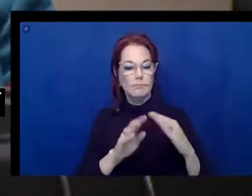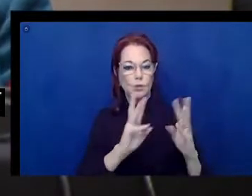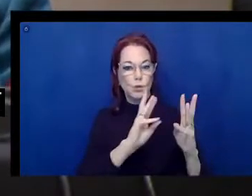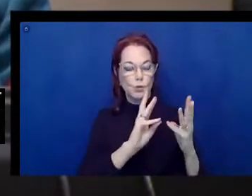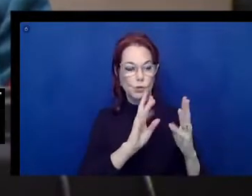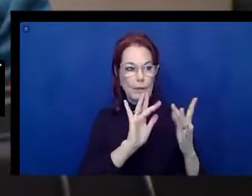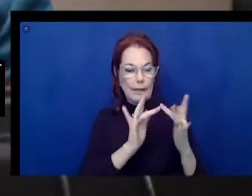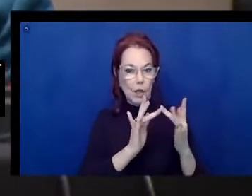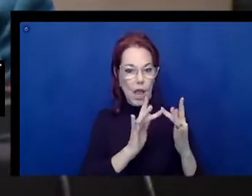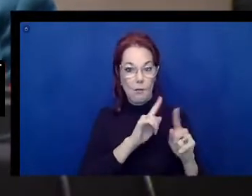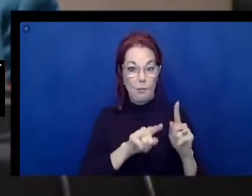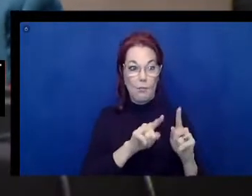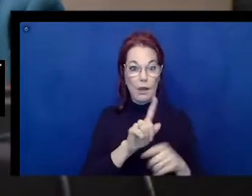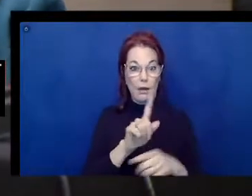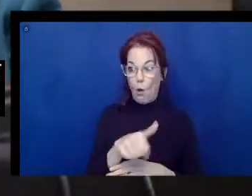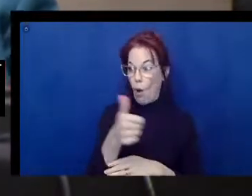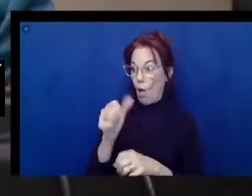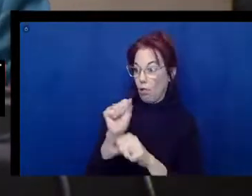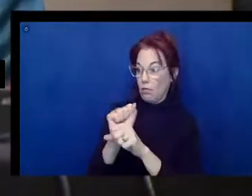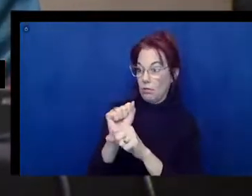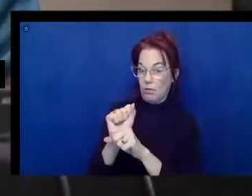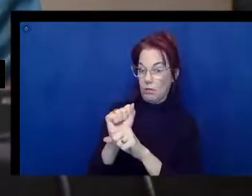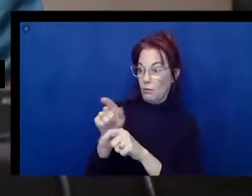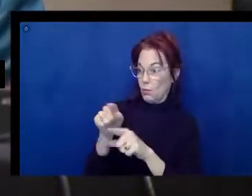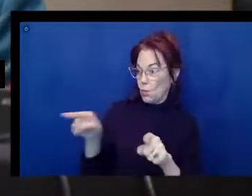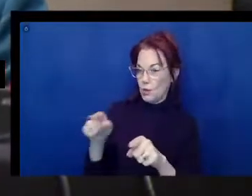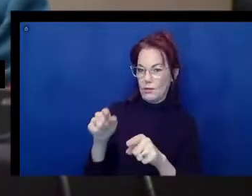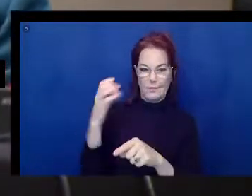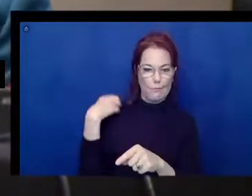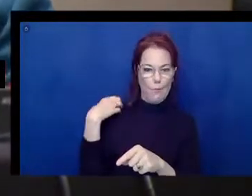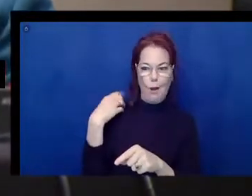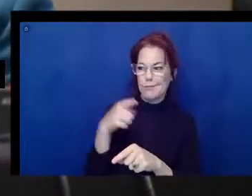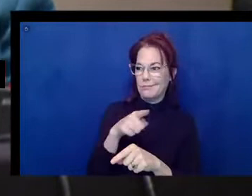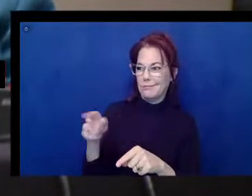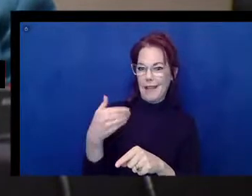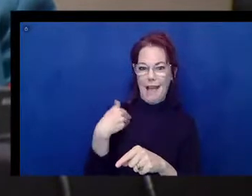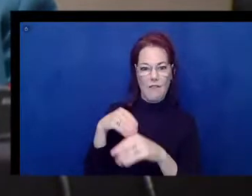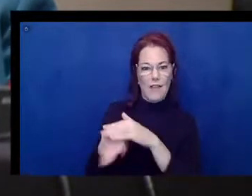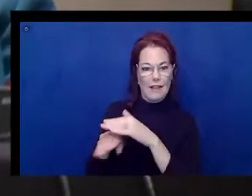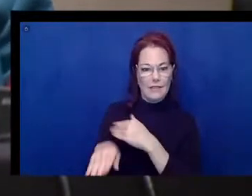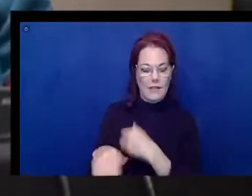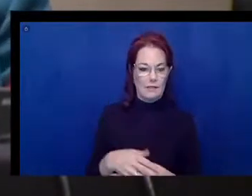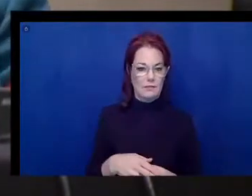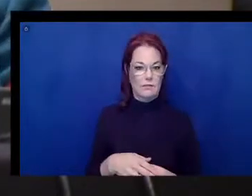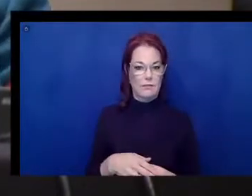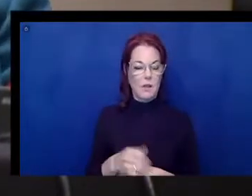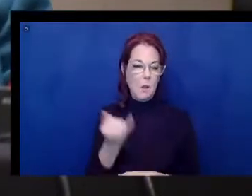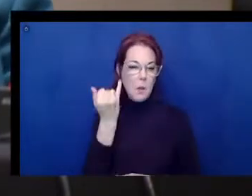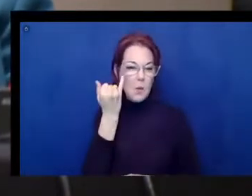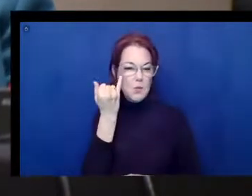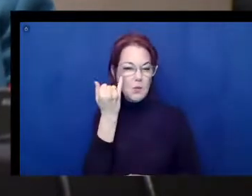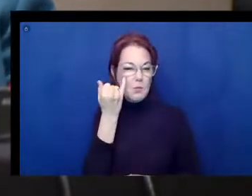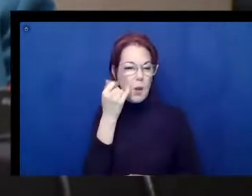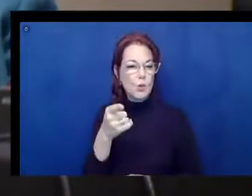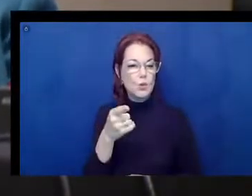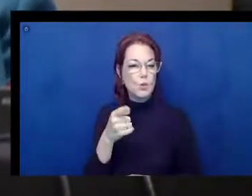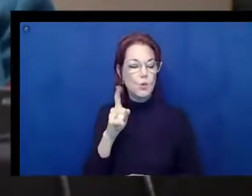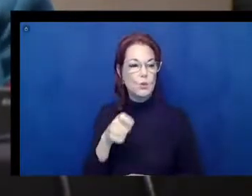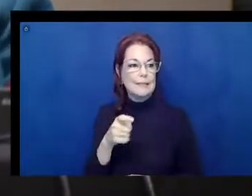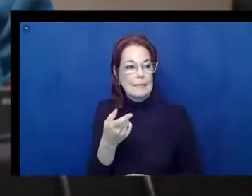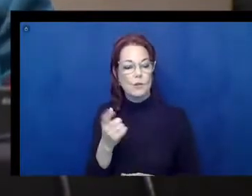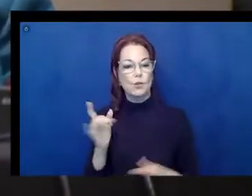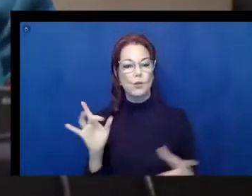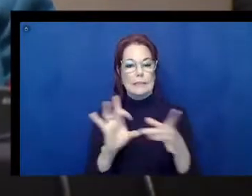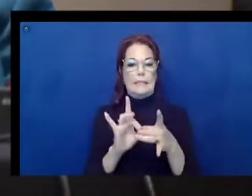competitors, has access. Picture yourself having to call a customer service line every time you need information from an office